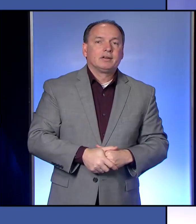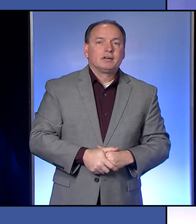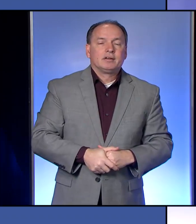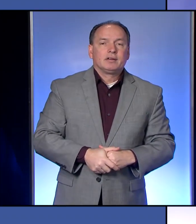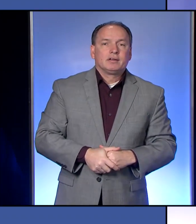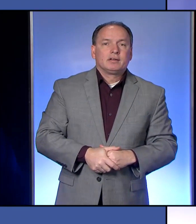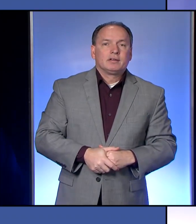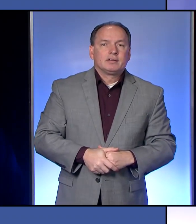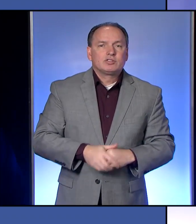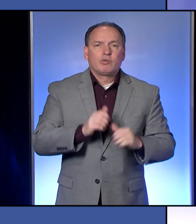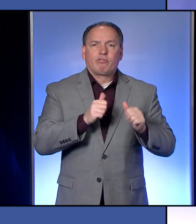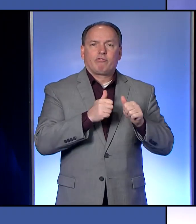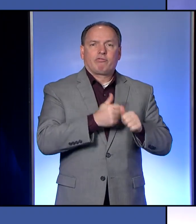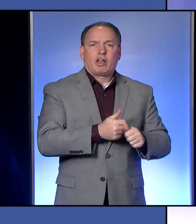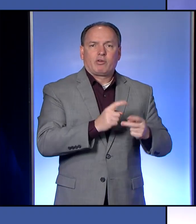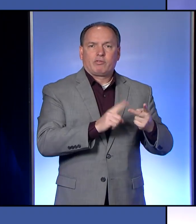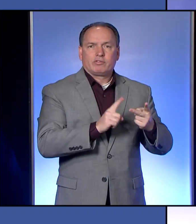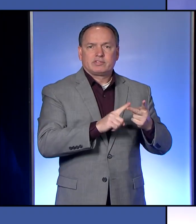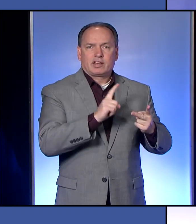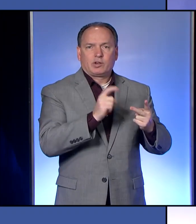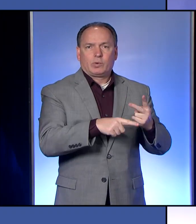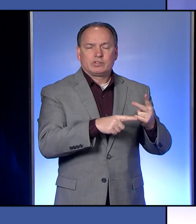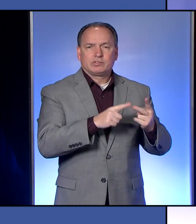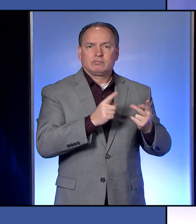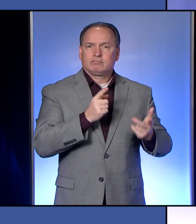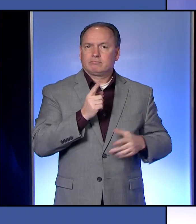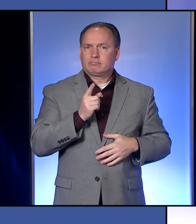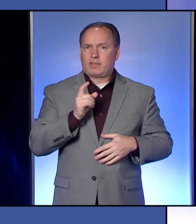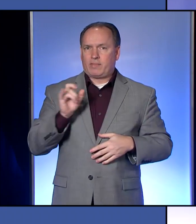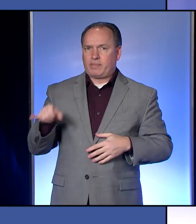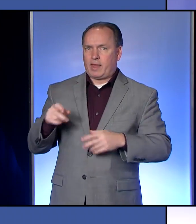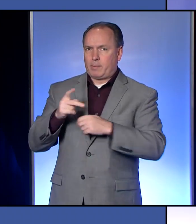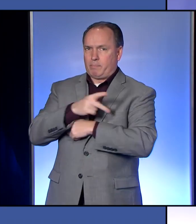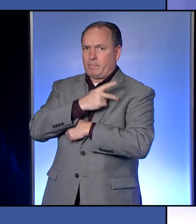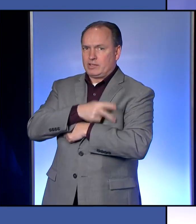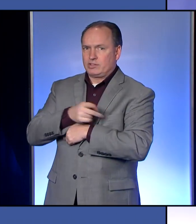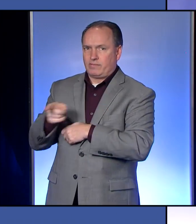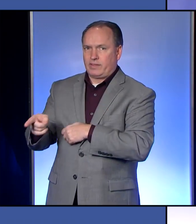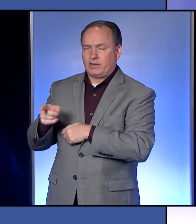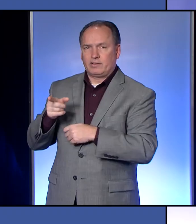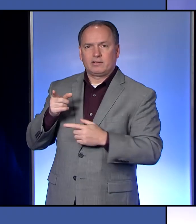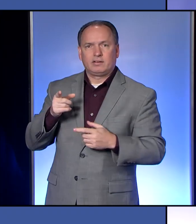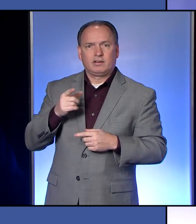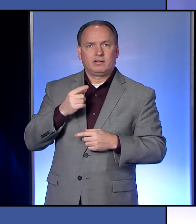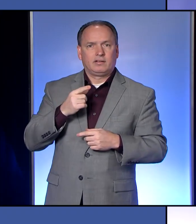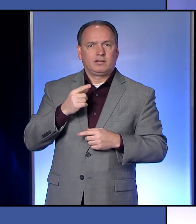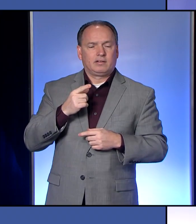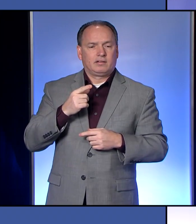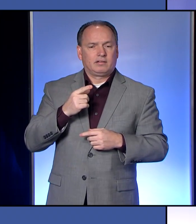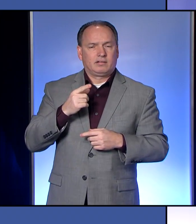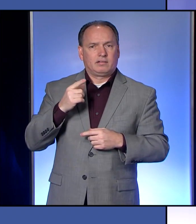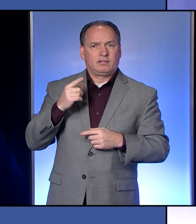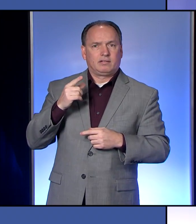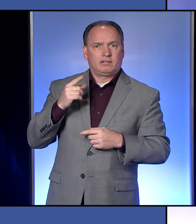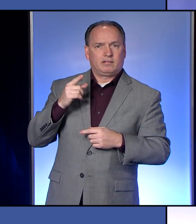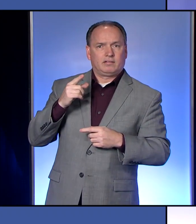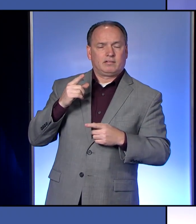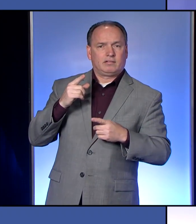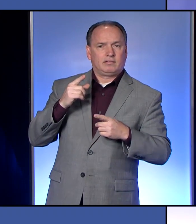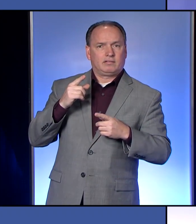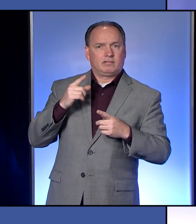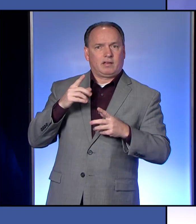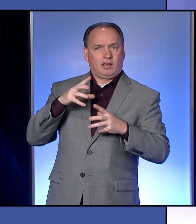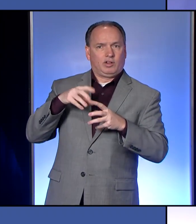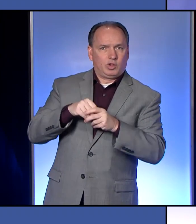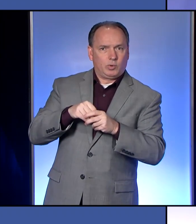The follow-up would be, would the patients at Twinbrook count against our 50 per 100,000